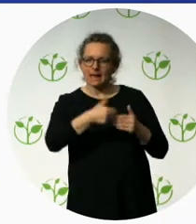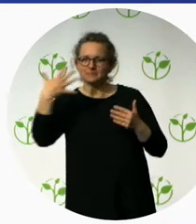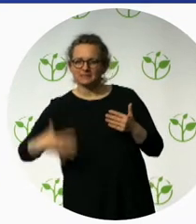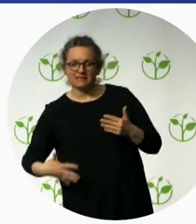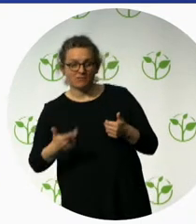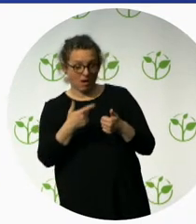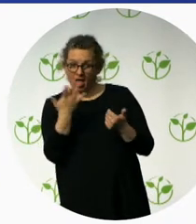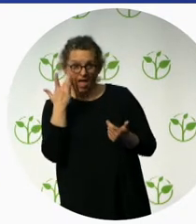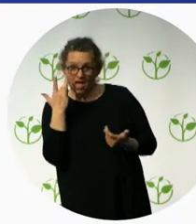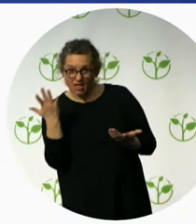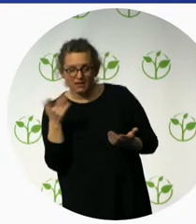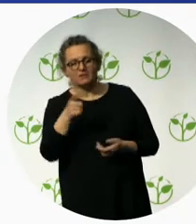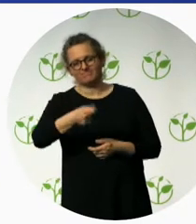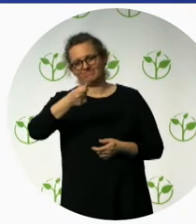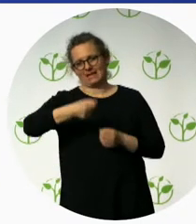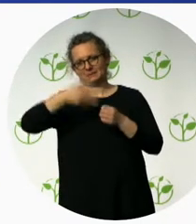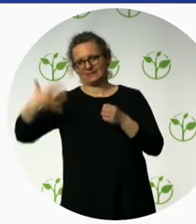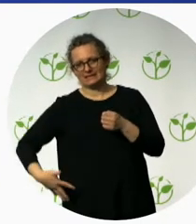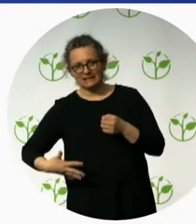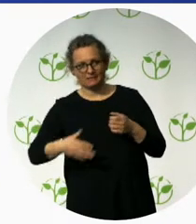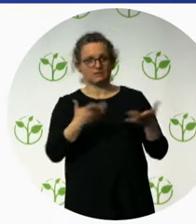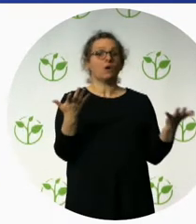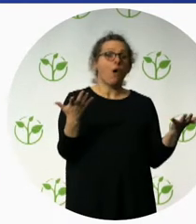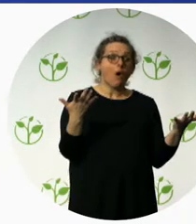to offer it to a better price to our clients.